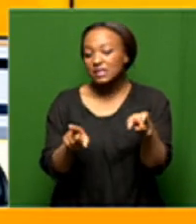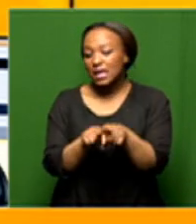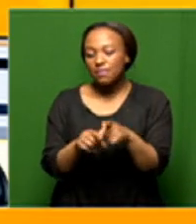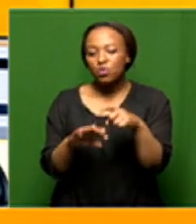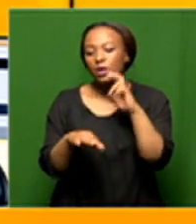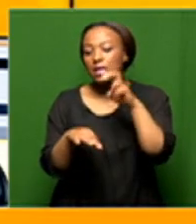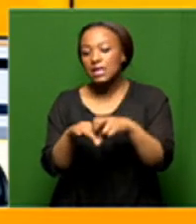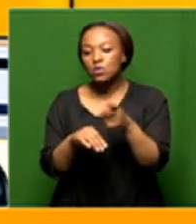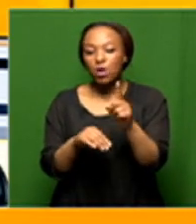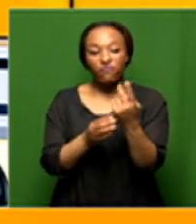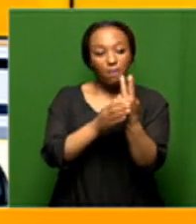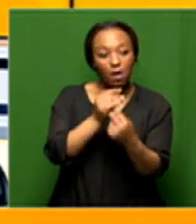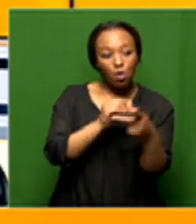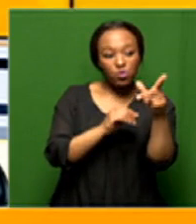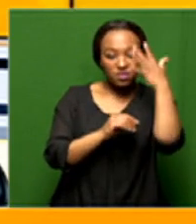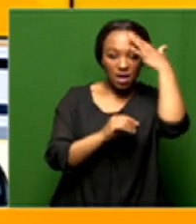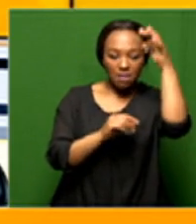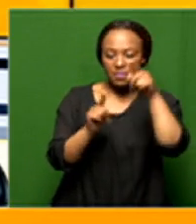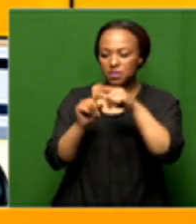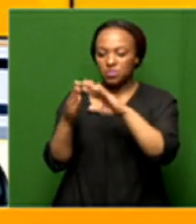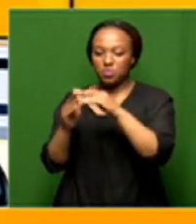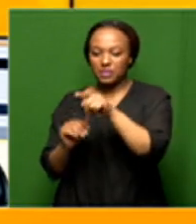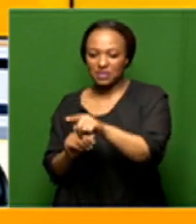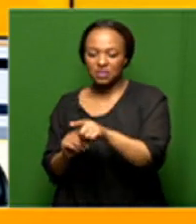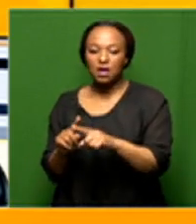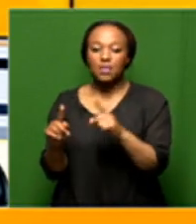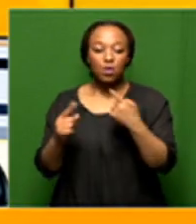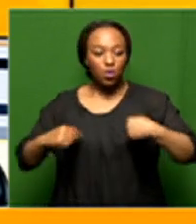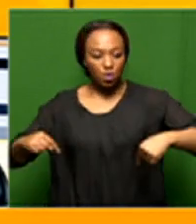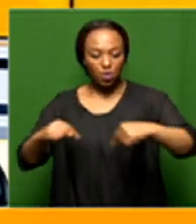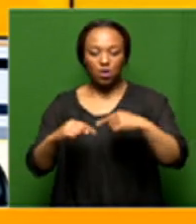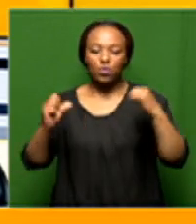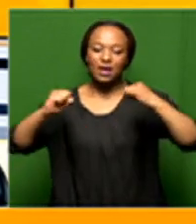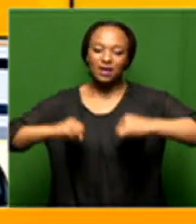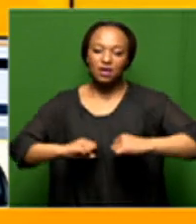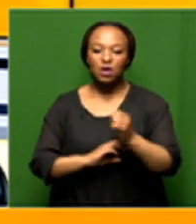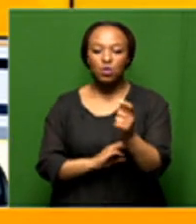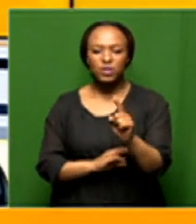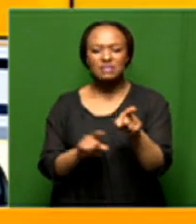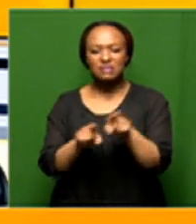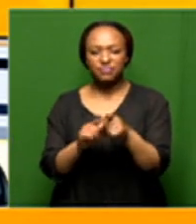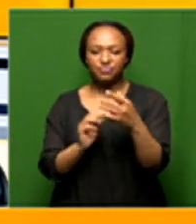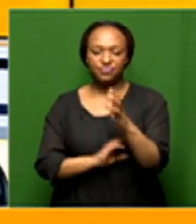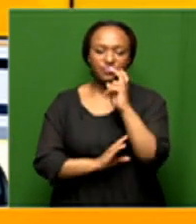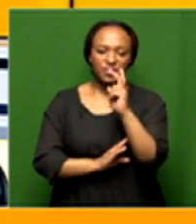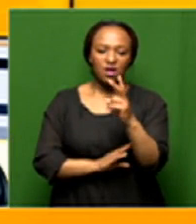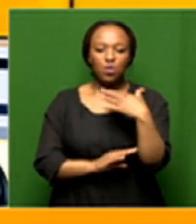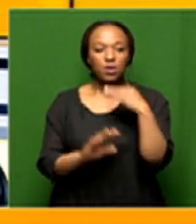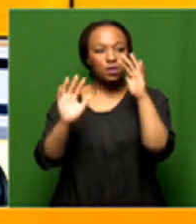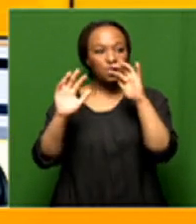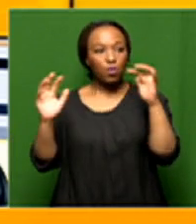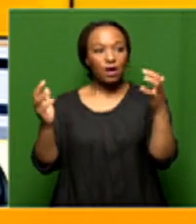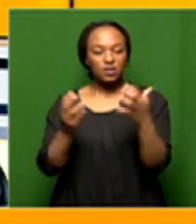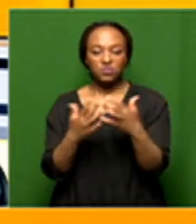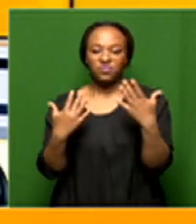require from both sides so one thing we are all agreed upon and we've seen this happen in various parts of the world